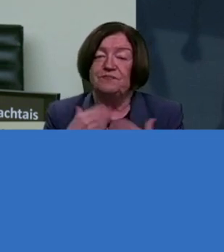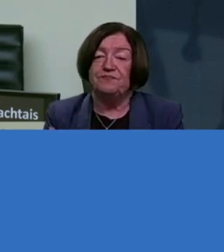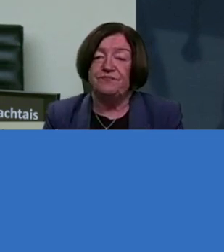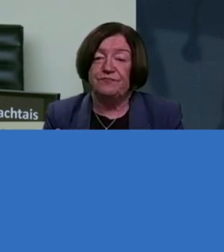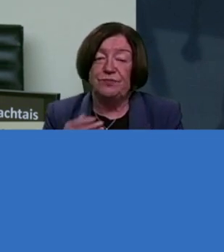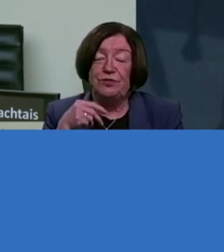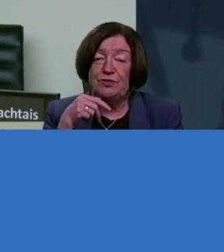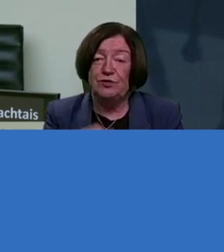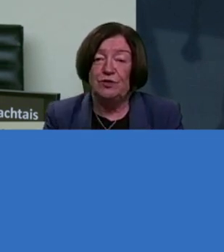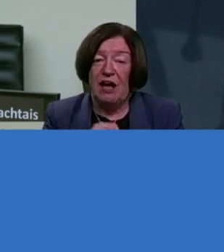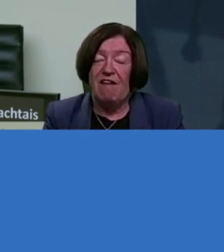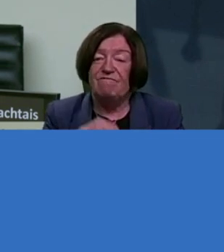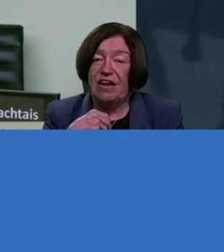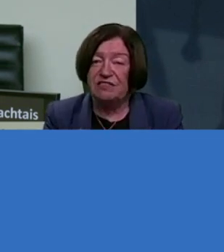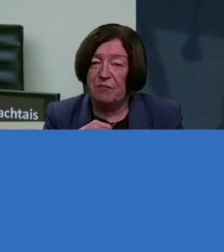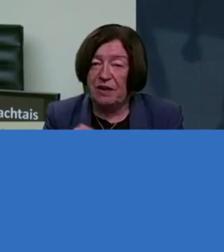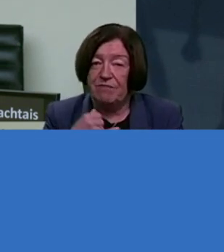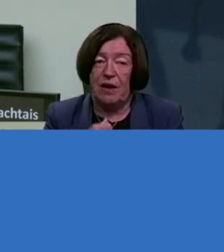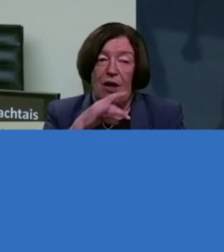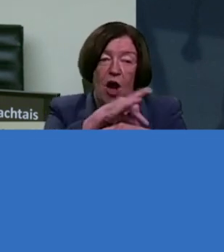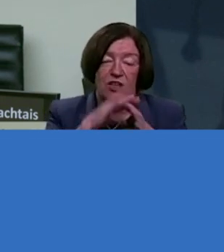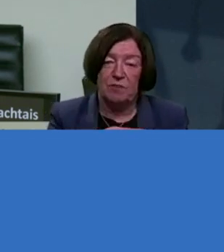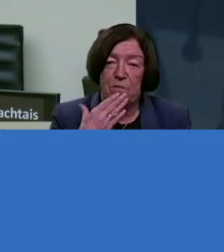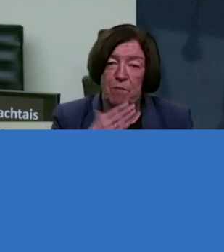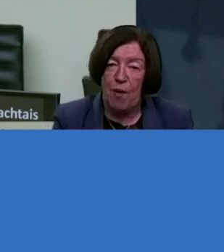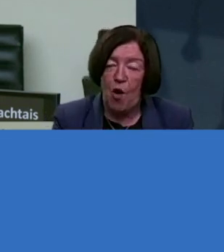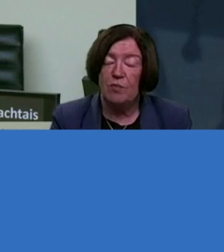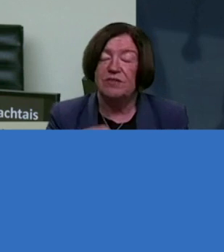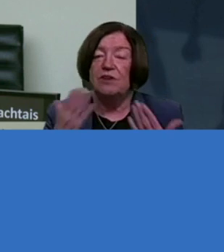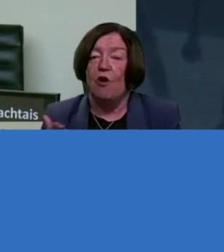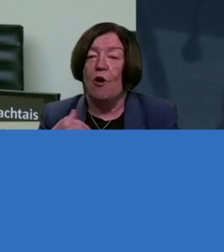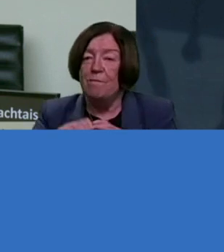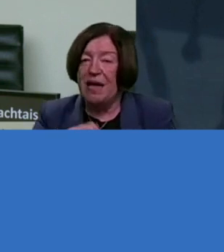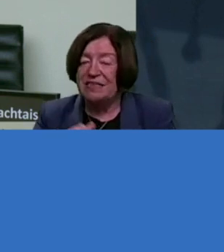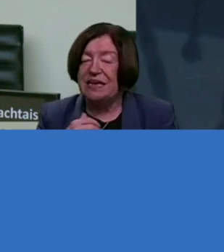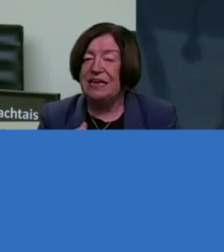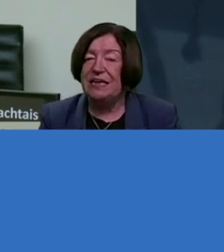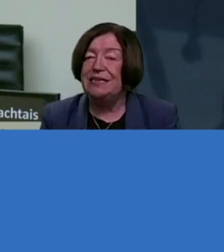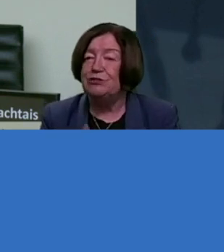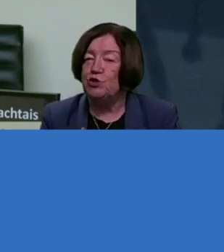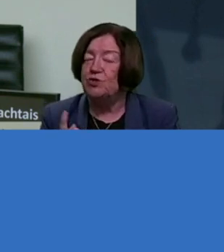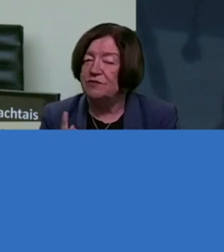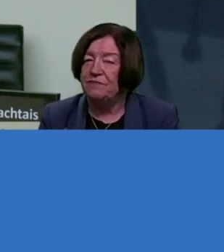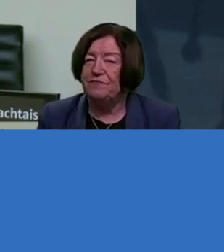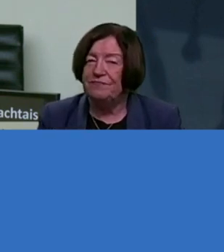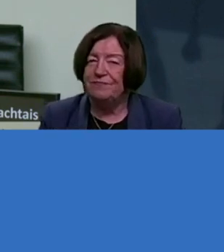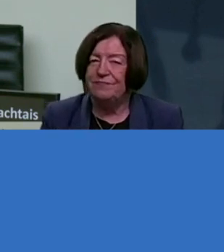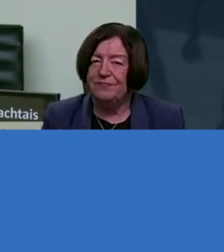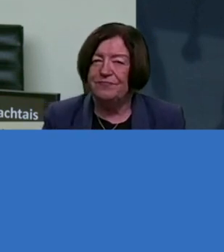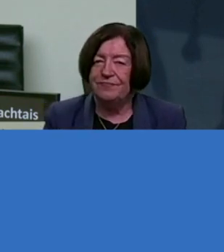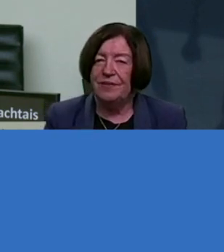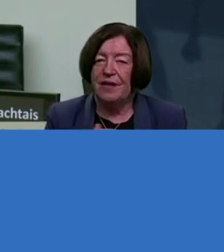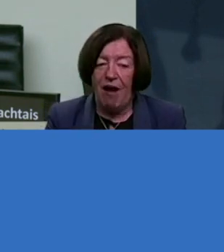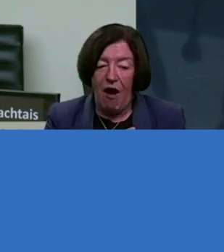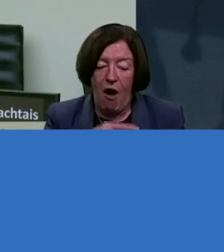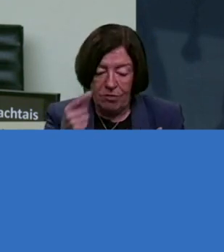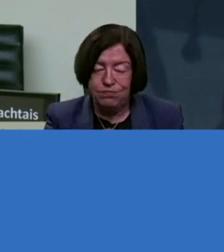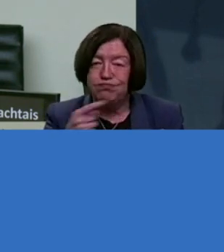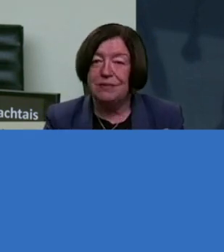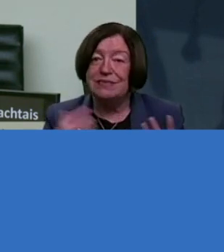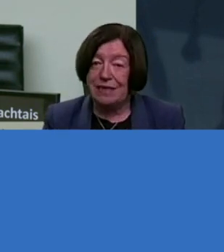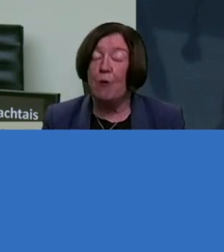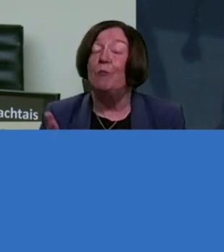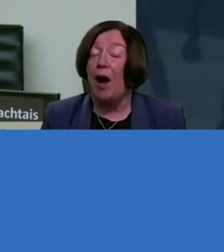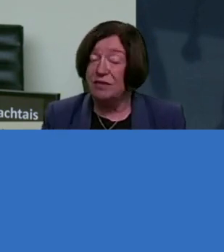You also have flexibility in terms of hospital appointments or other medical issues. And so, all of that's now